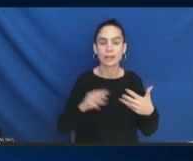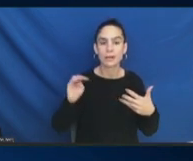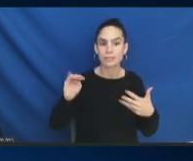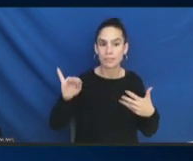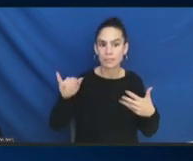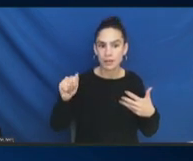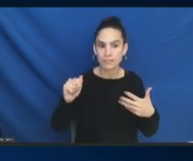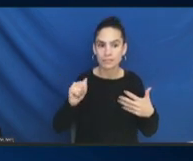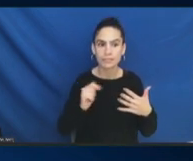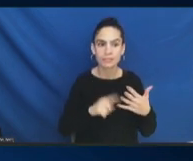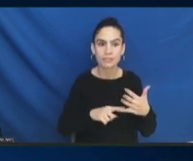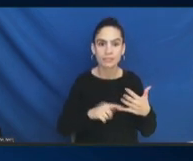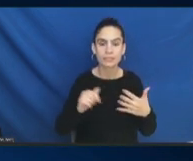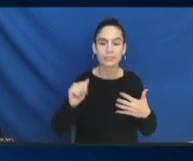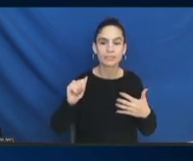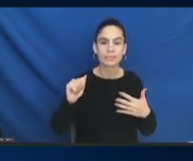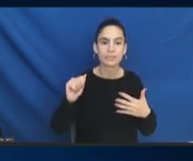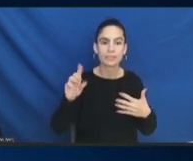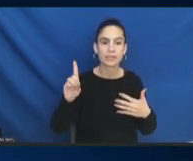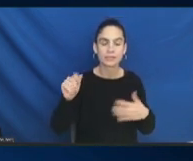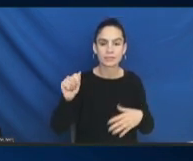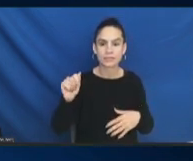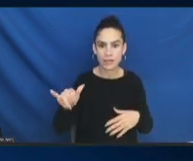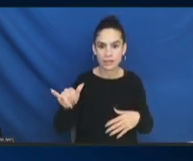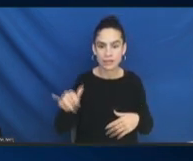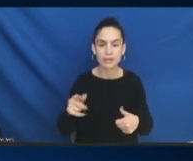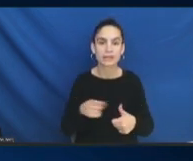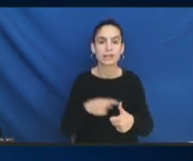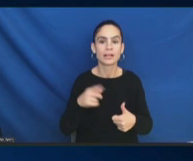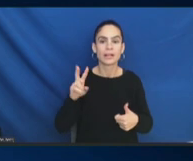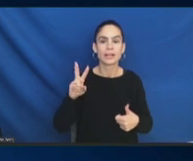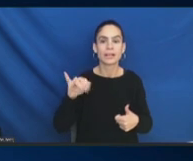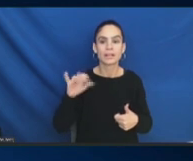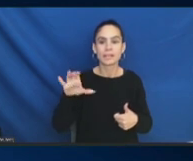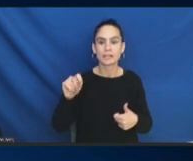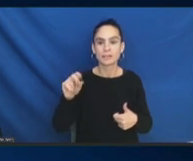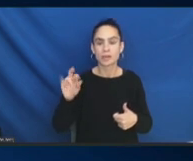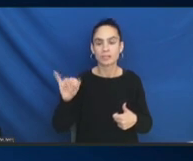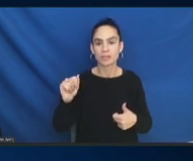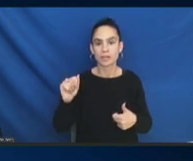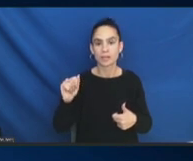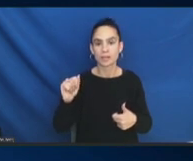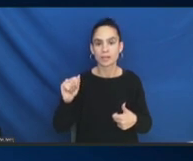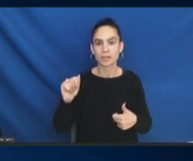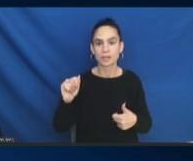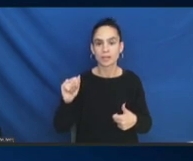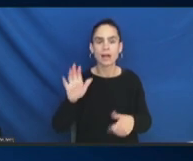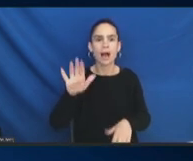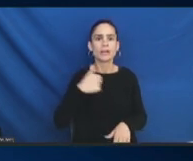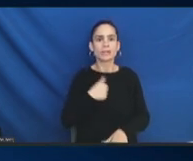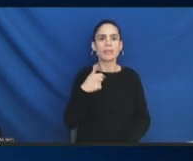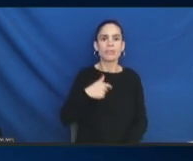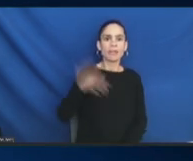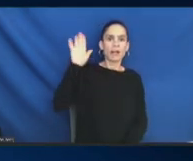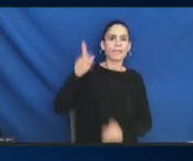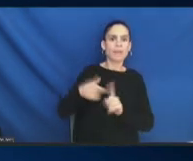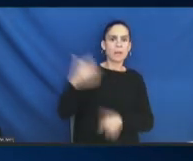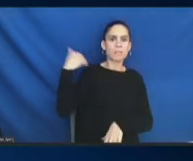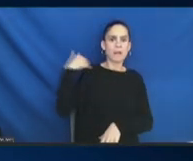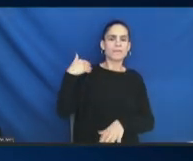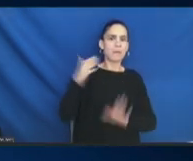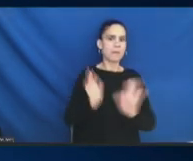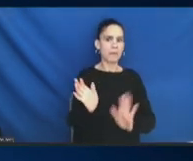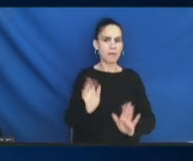Victoria. Sorry, my hand was up from the last one. Oh, sorry, Daniel. Take Daniel off of that one. Mine? Mine was up, too, on